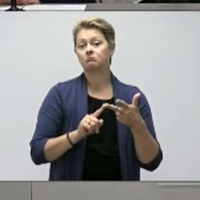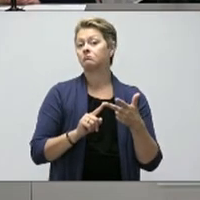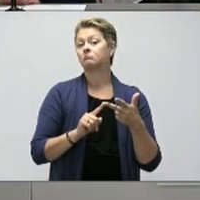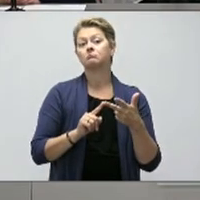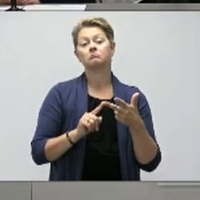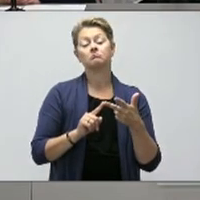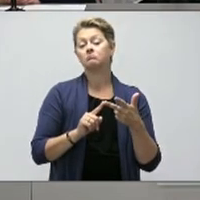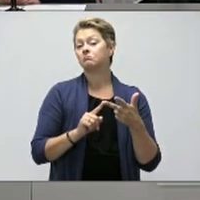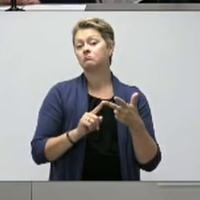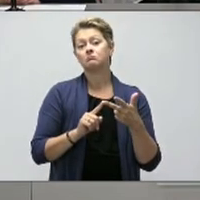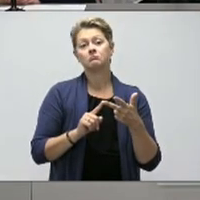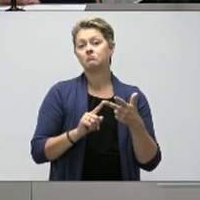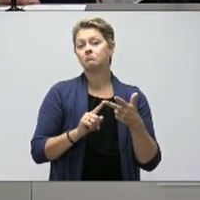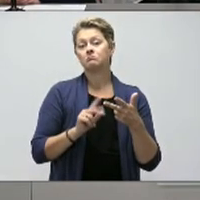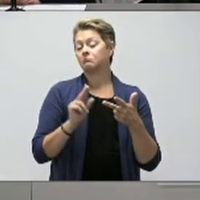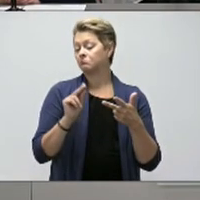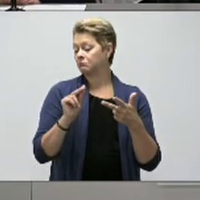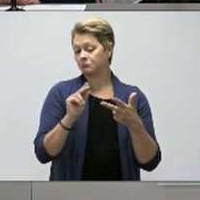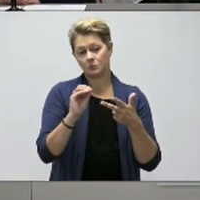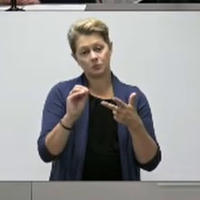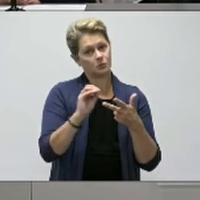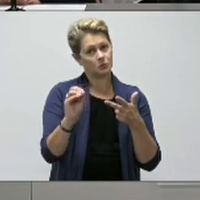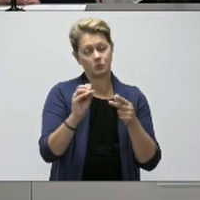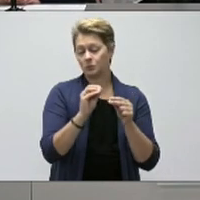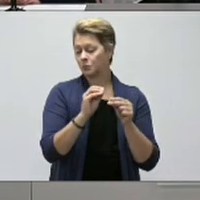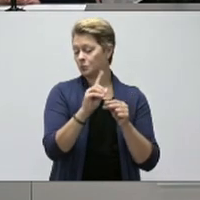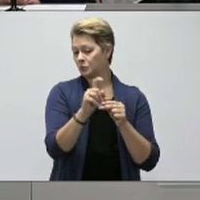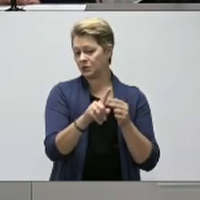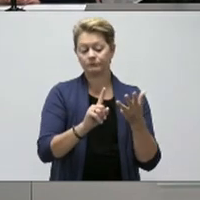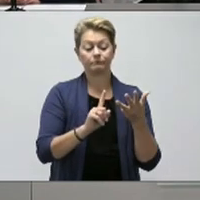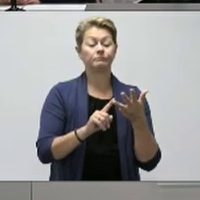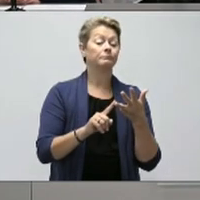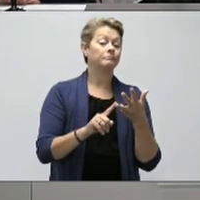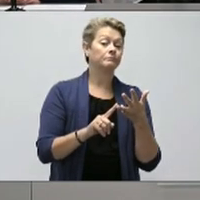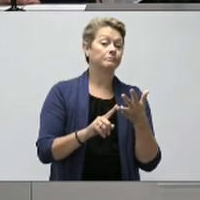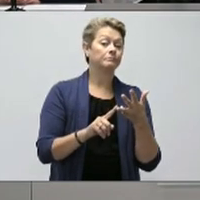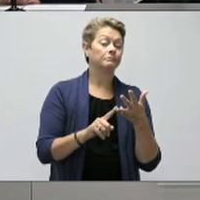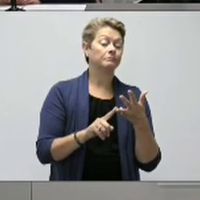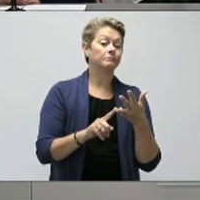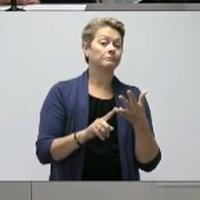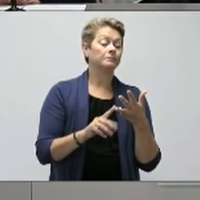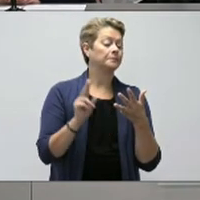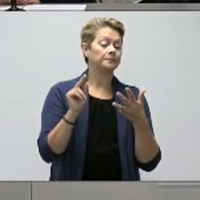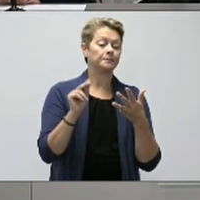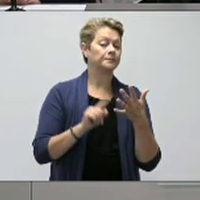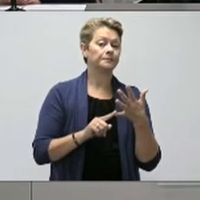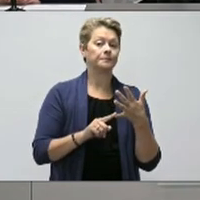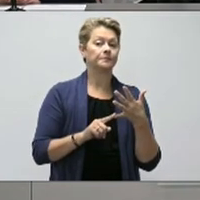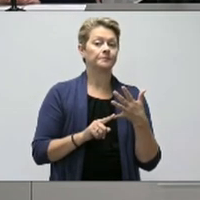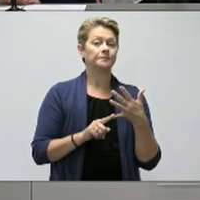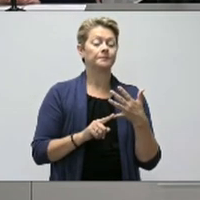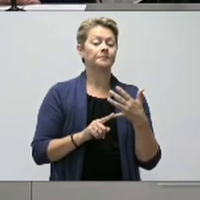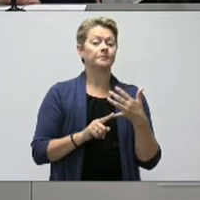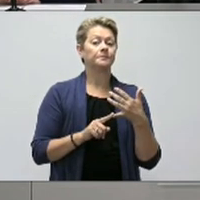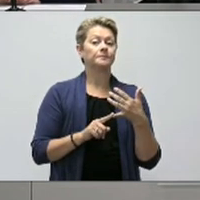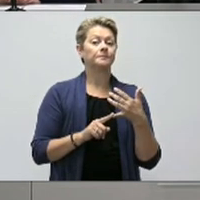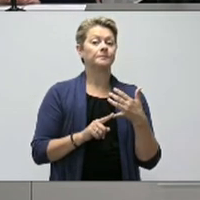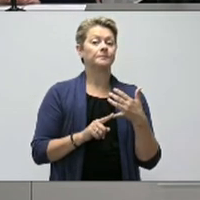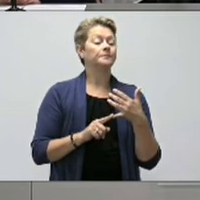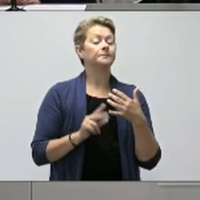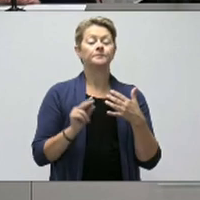Peter Jackson? I'm good, thanks. Jessica Susano? No, thank you. Elizabeth Witt?